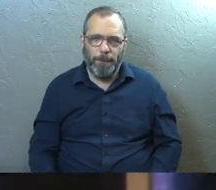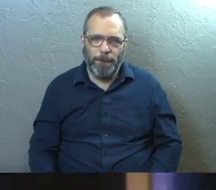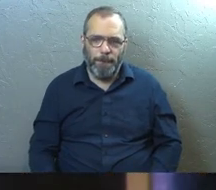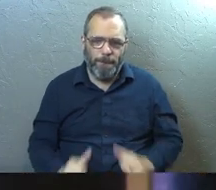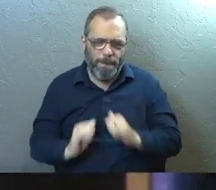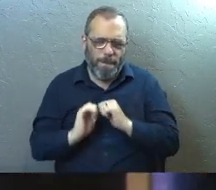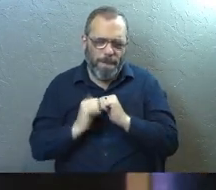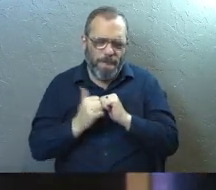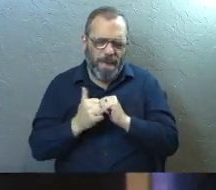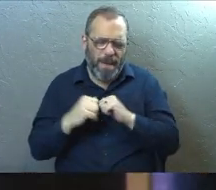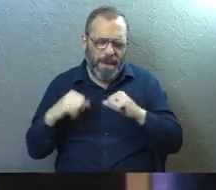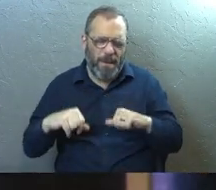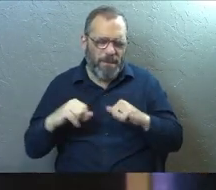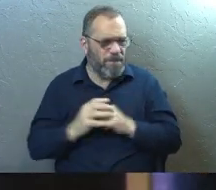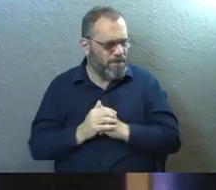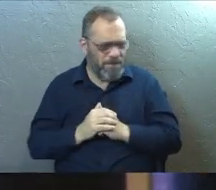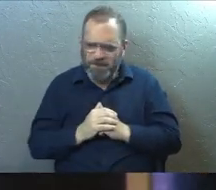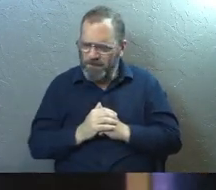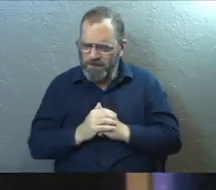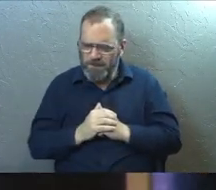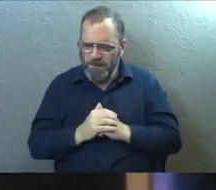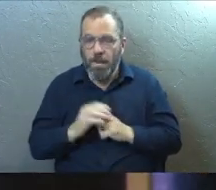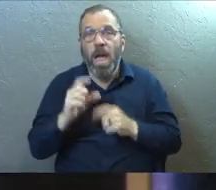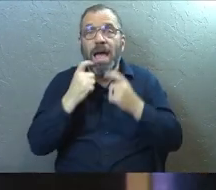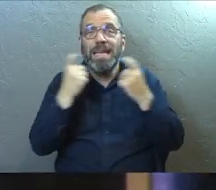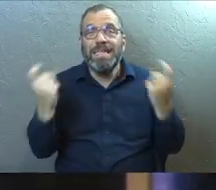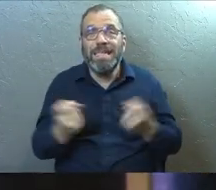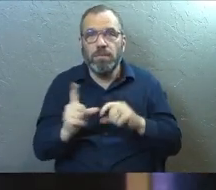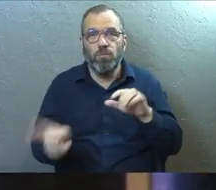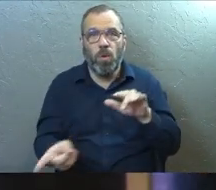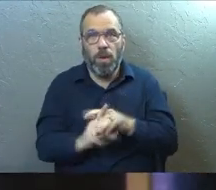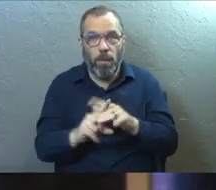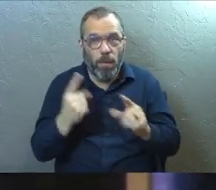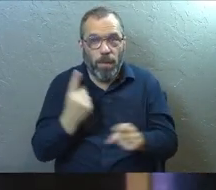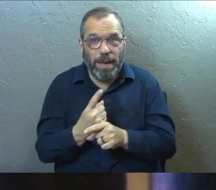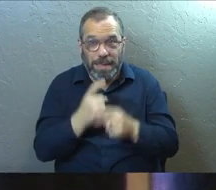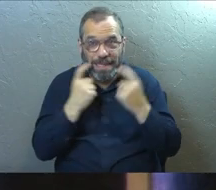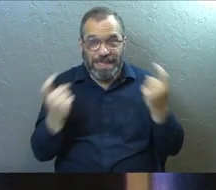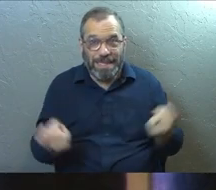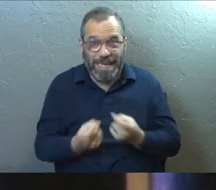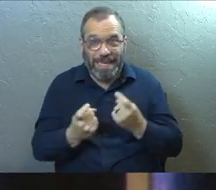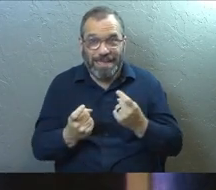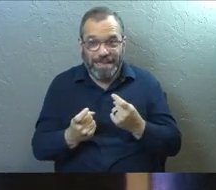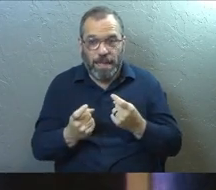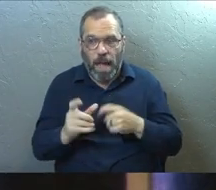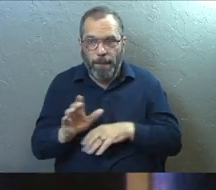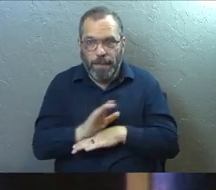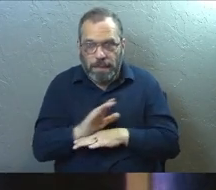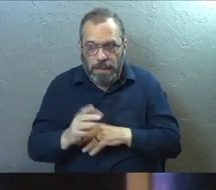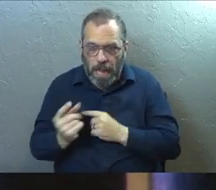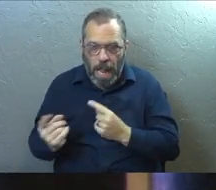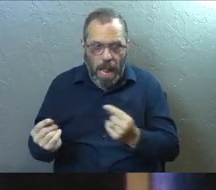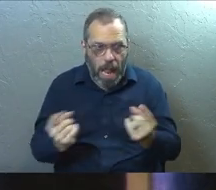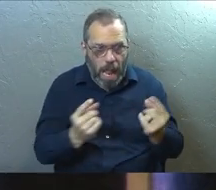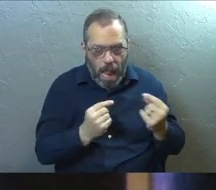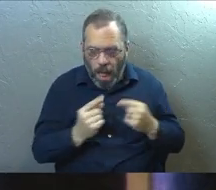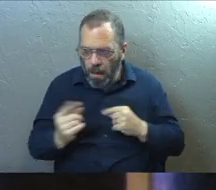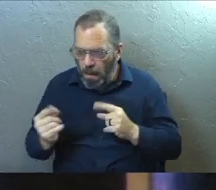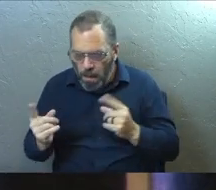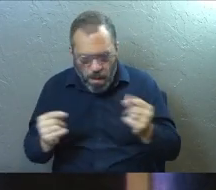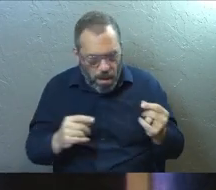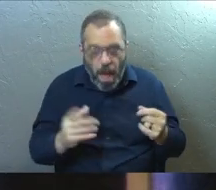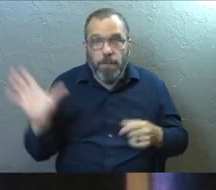How did we get here though? Sin came in, right? And busyness came in.